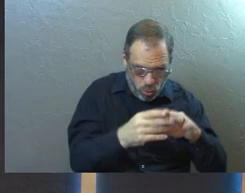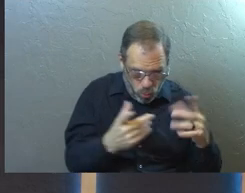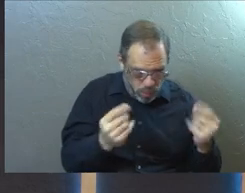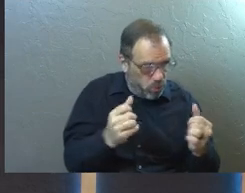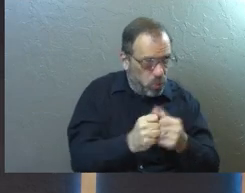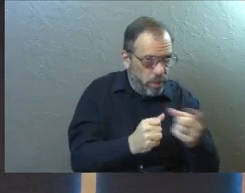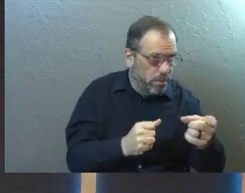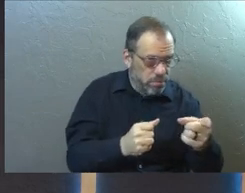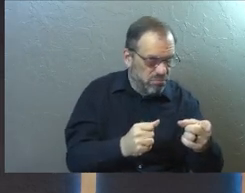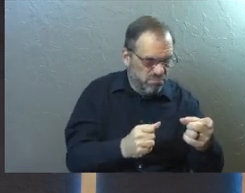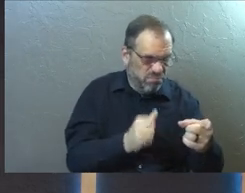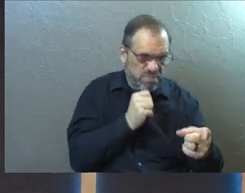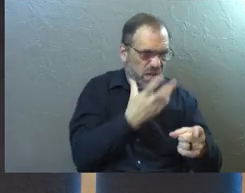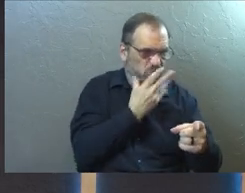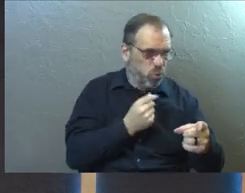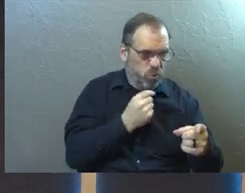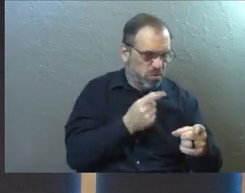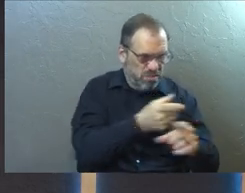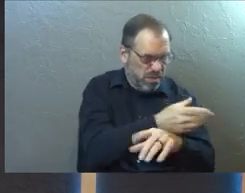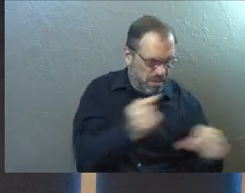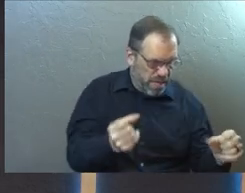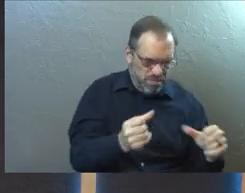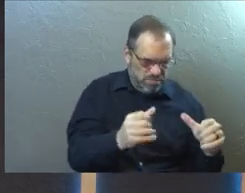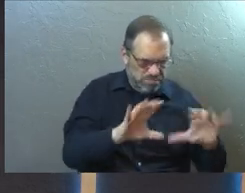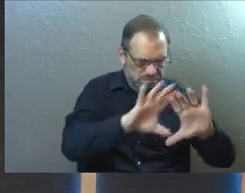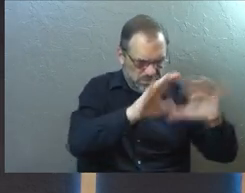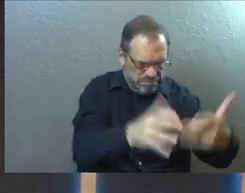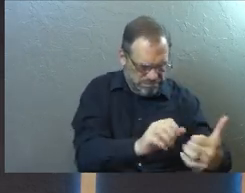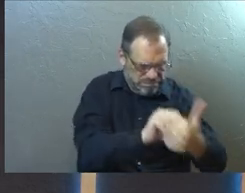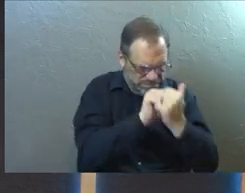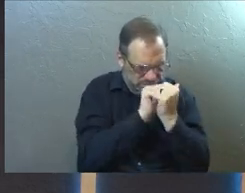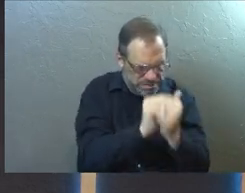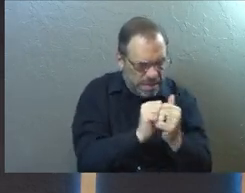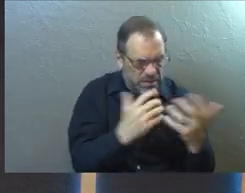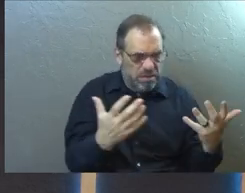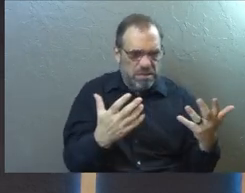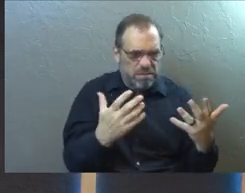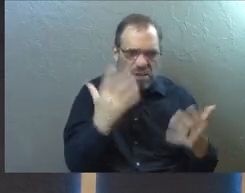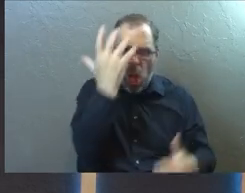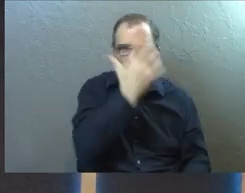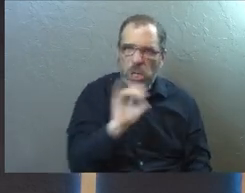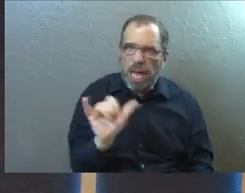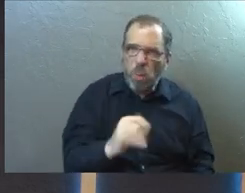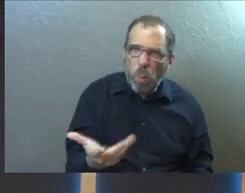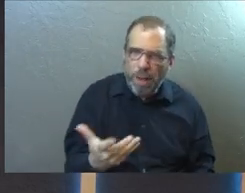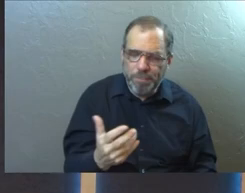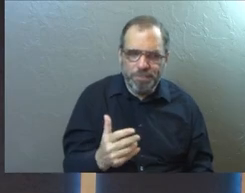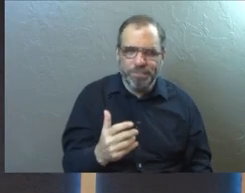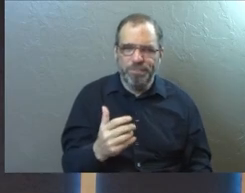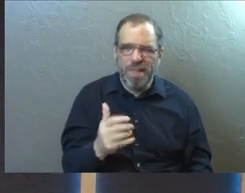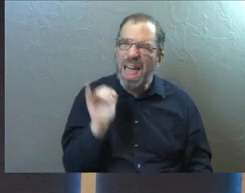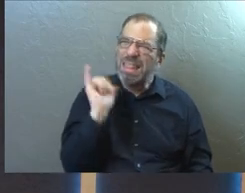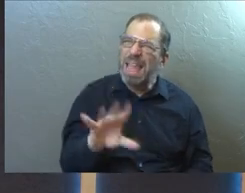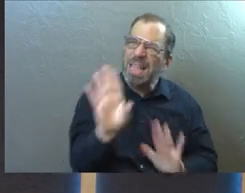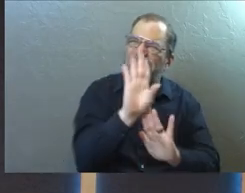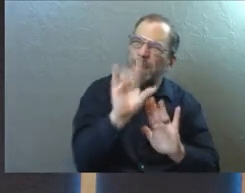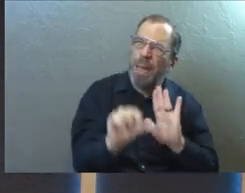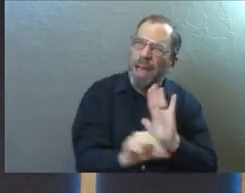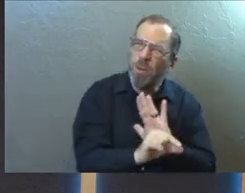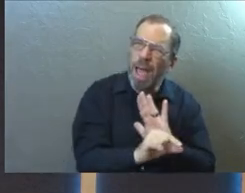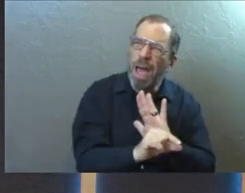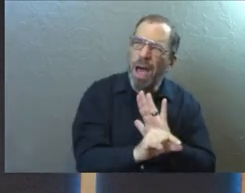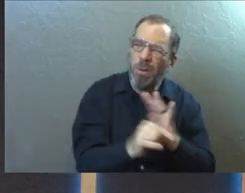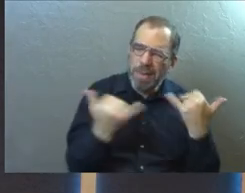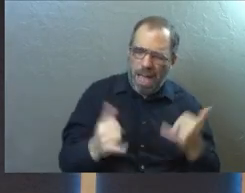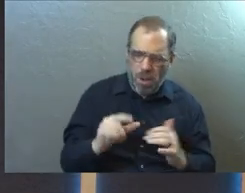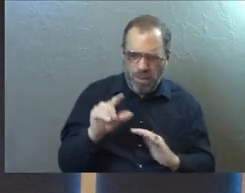we do with that? How do we work together? How do we come together? What does all this look like? And so that's kind of the background sort of moment